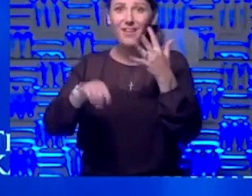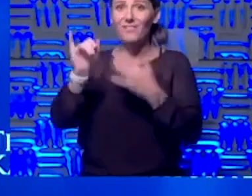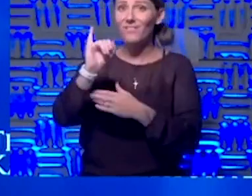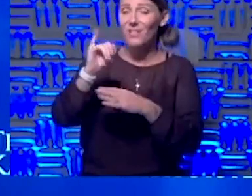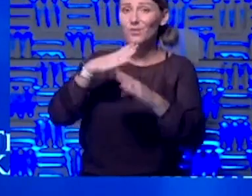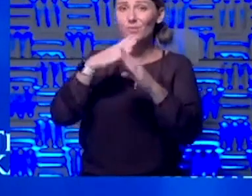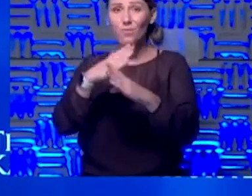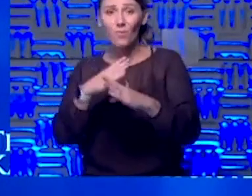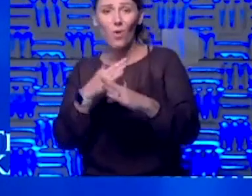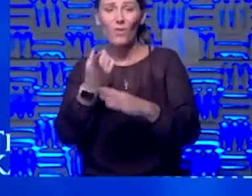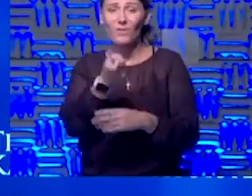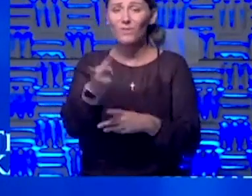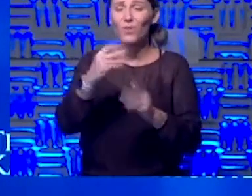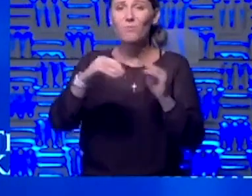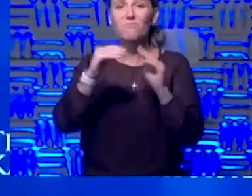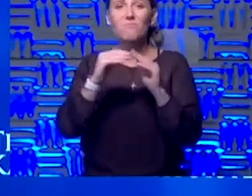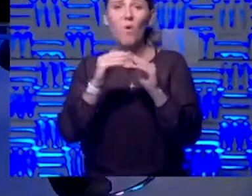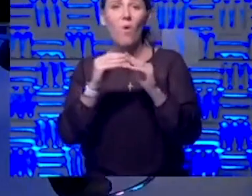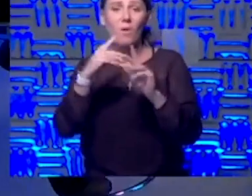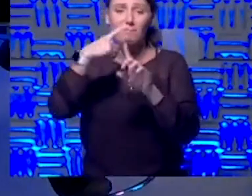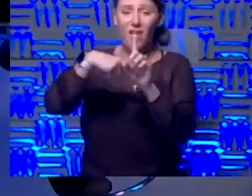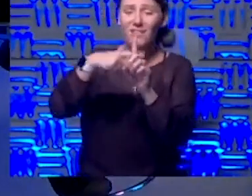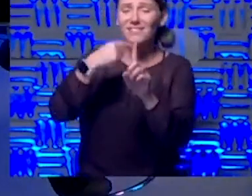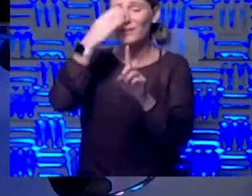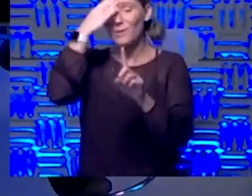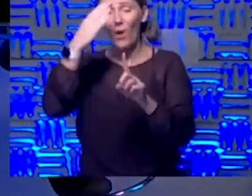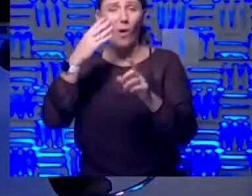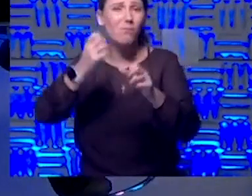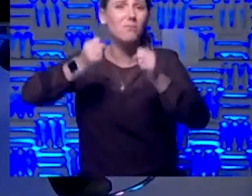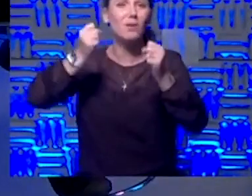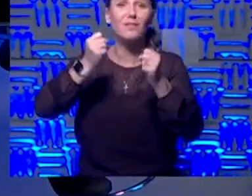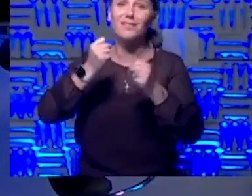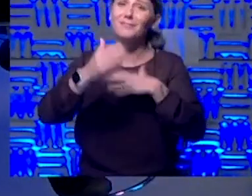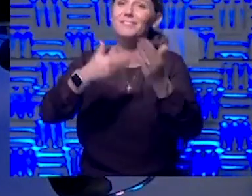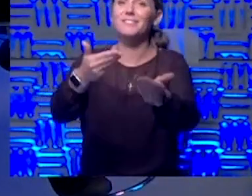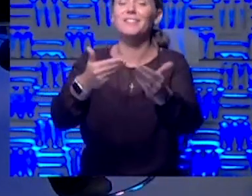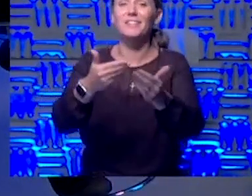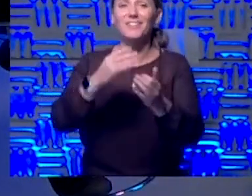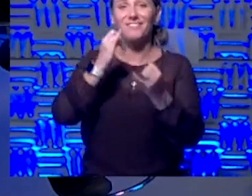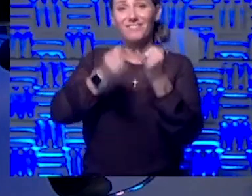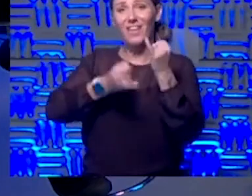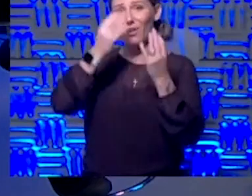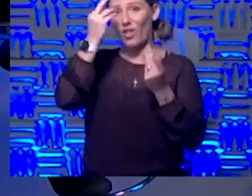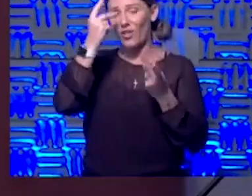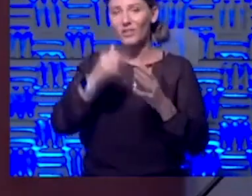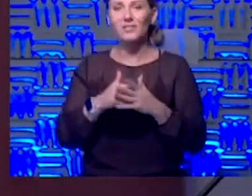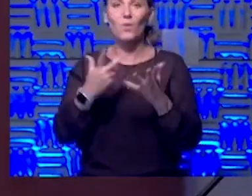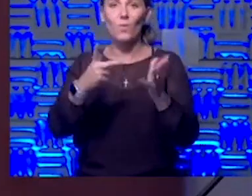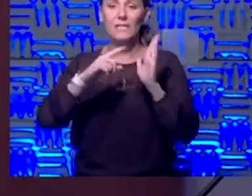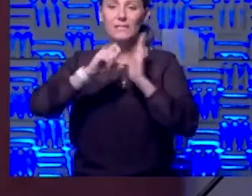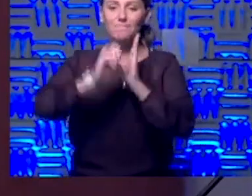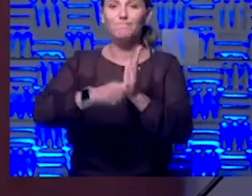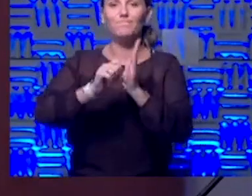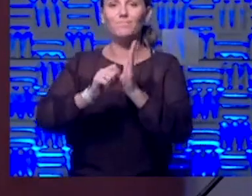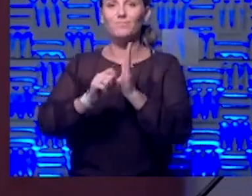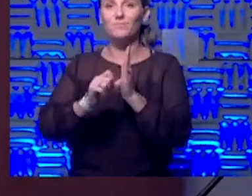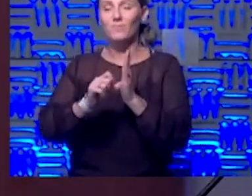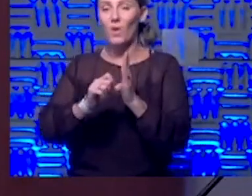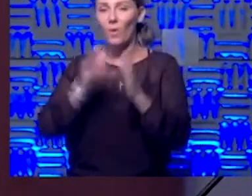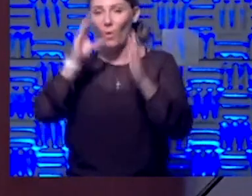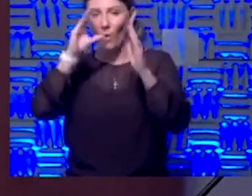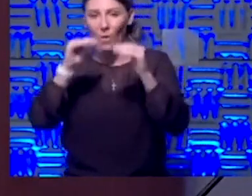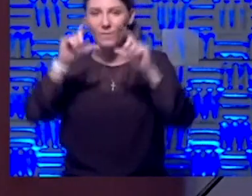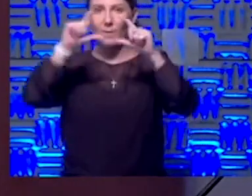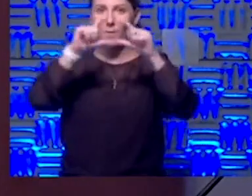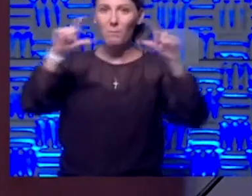that vaccination. We've got a few more months to wait. I know you're at warp speed. Final thoughts? Yeah, I just want to reiterate and hopefully the banner could be